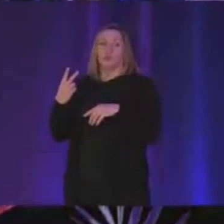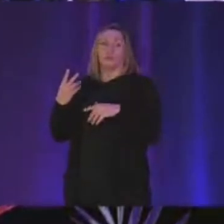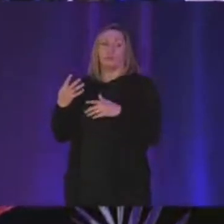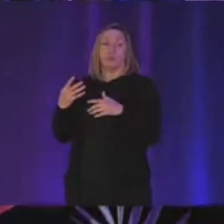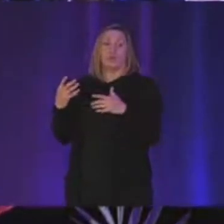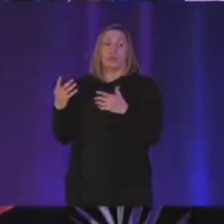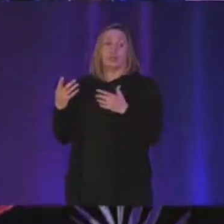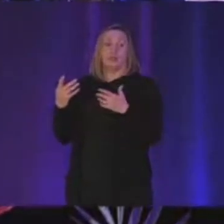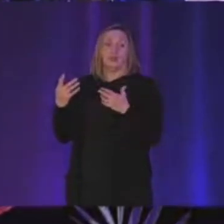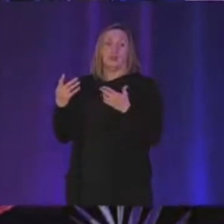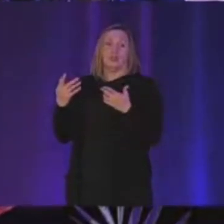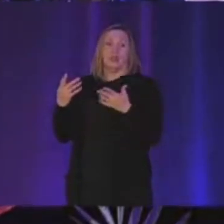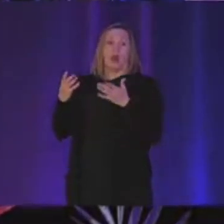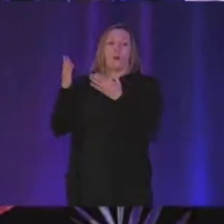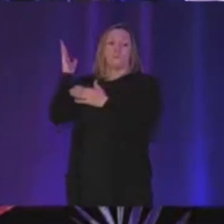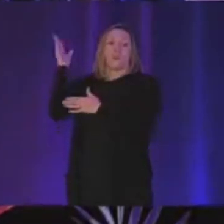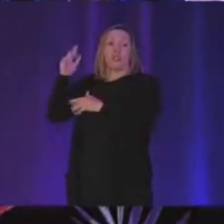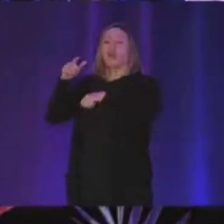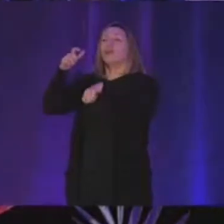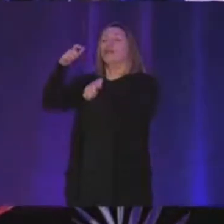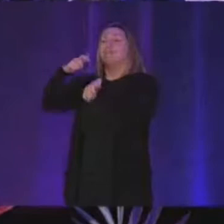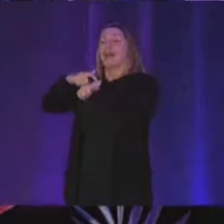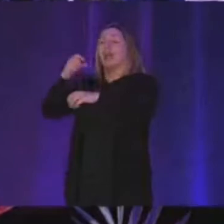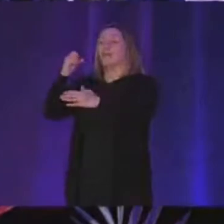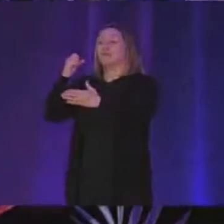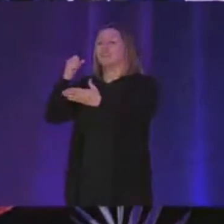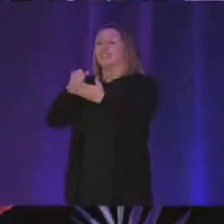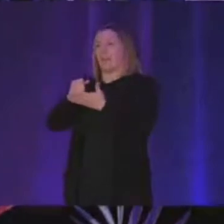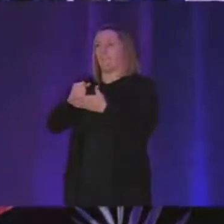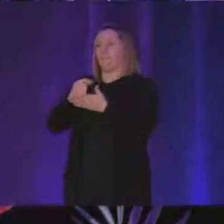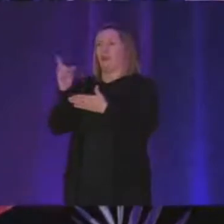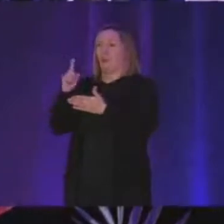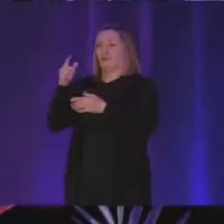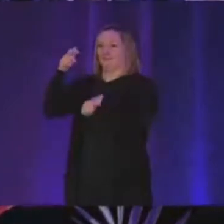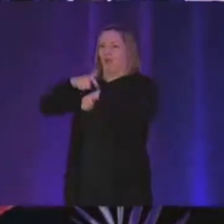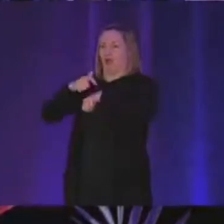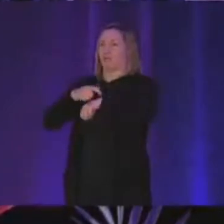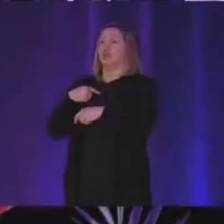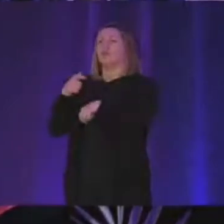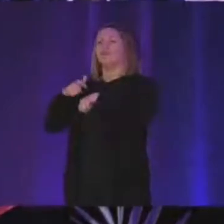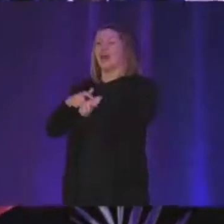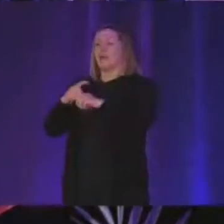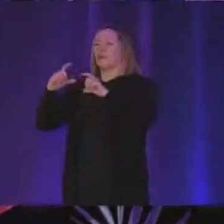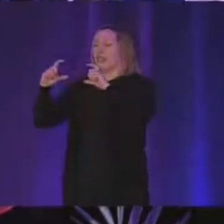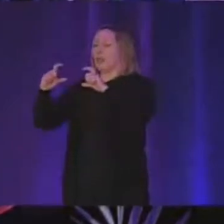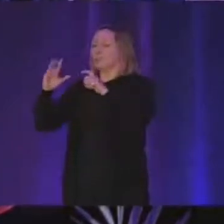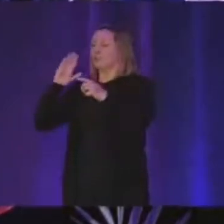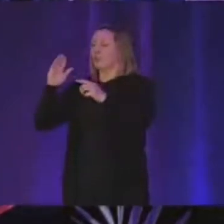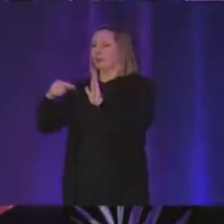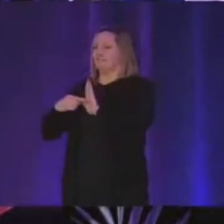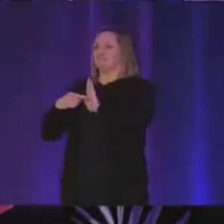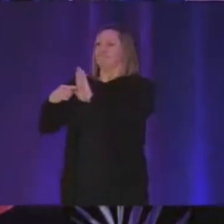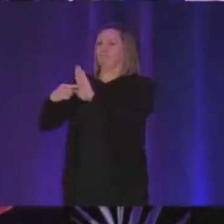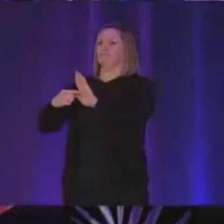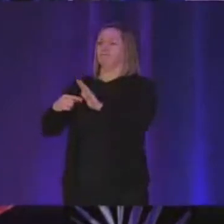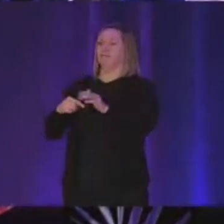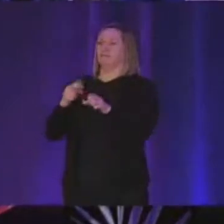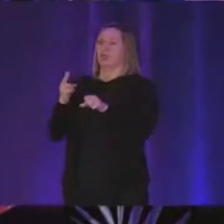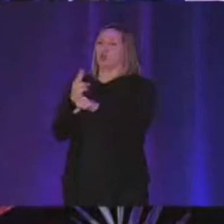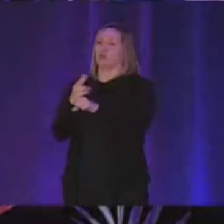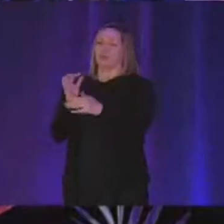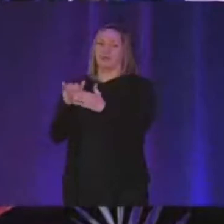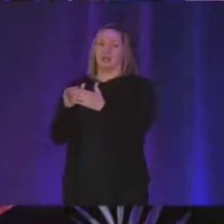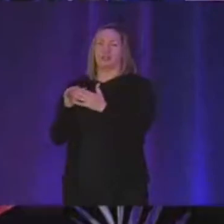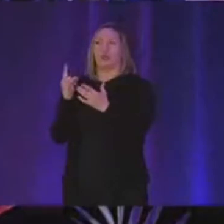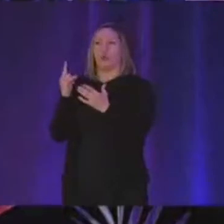there's a presentation timestamp which is the time at which uh the image is going to be displayed to the user so this is like the one